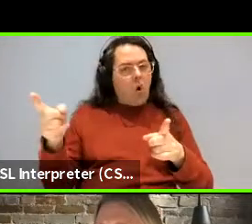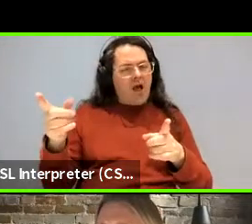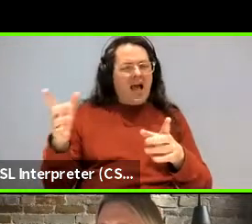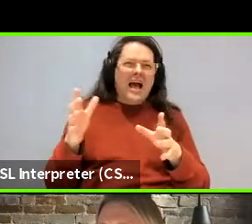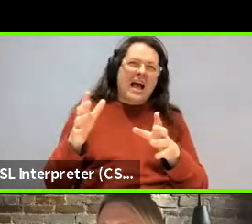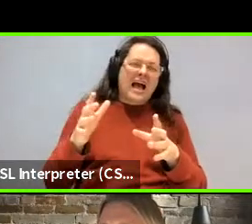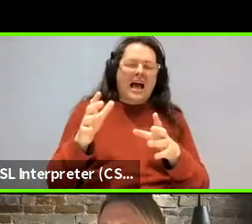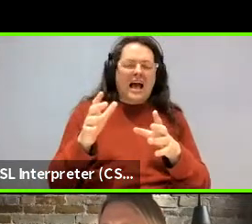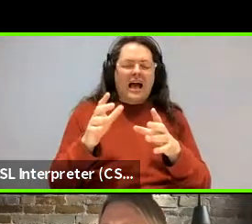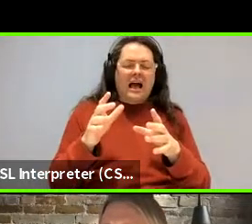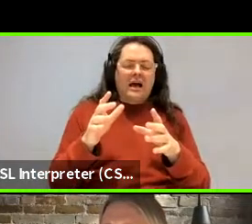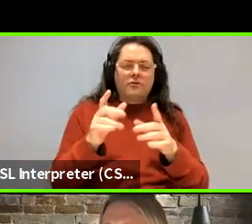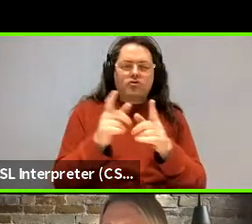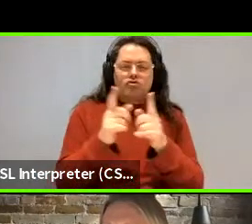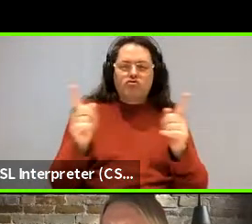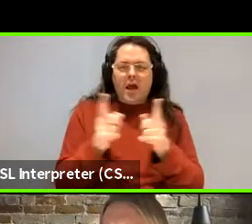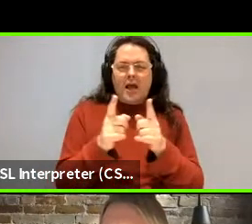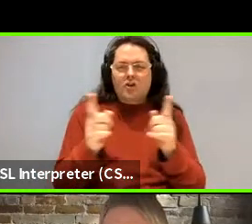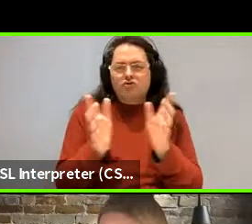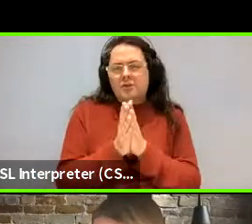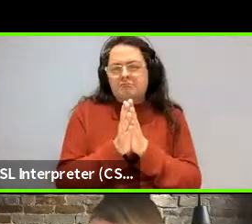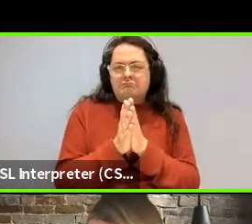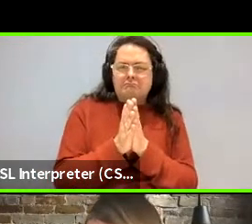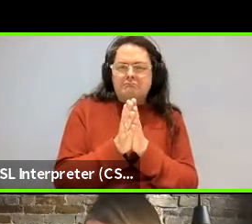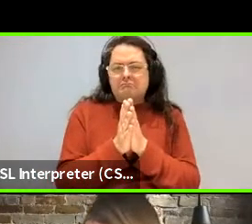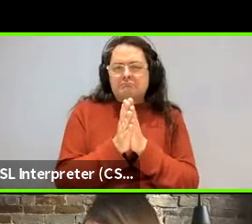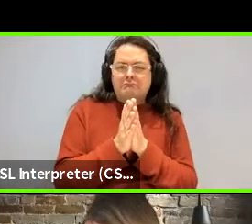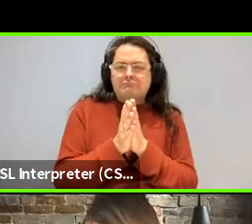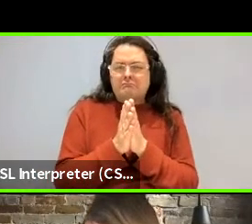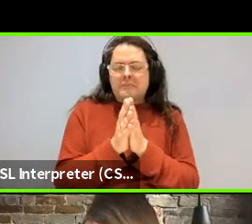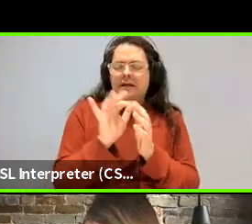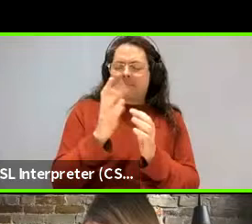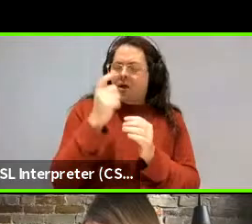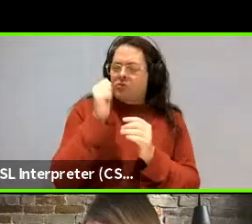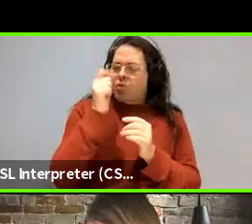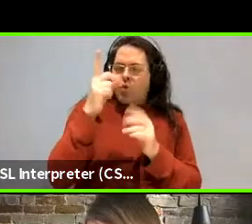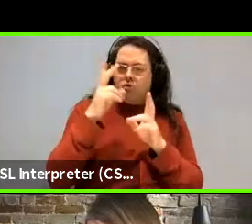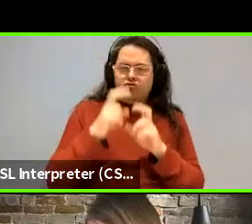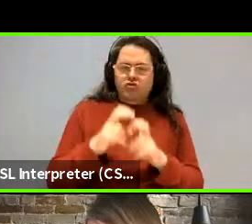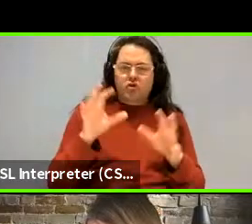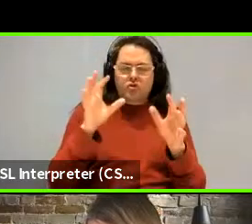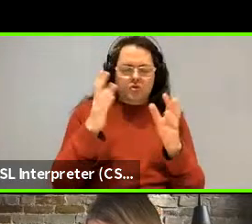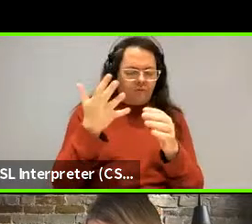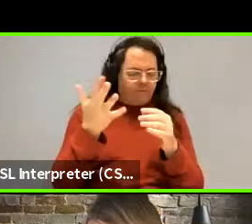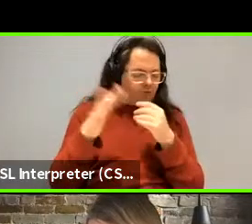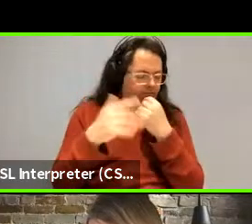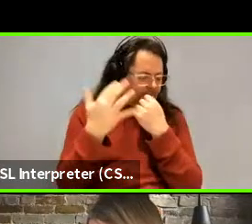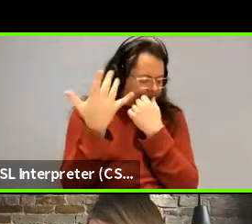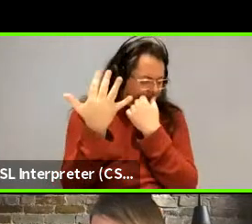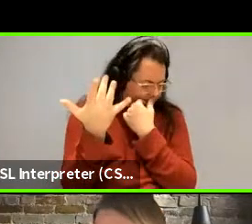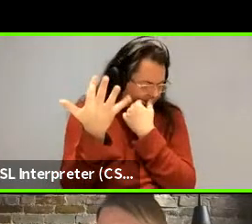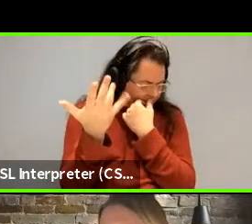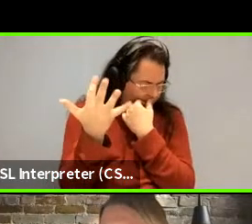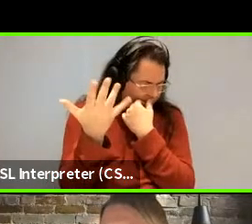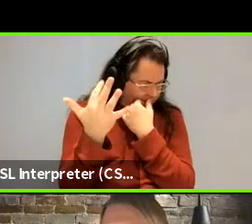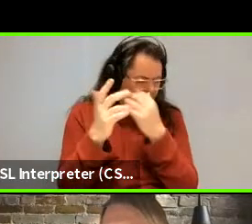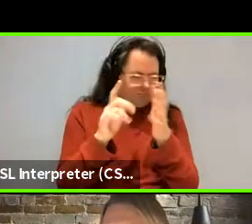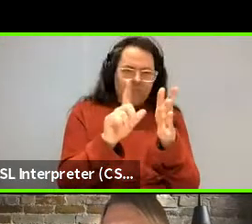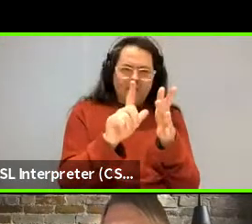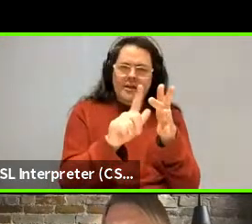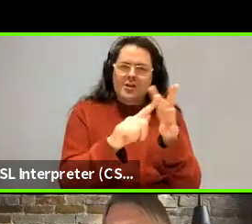I mean, it's kind of related, I guess this is typing. So there's, but this, this paper by, um, what's her name? Uh, Jasmine